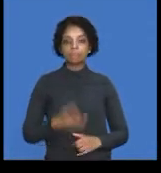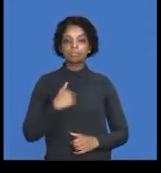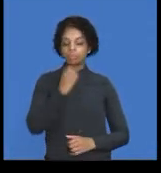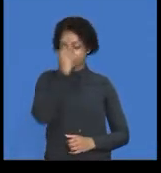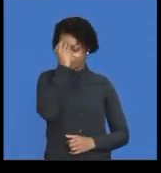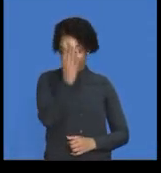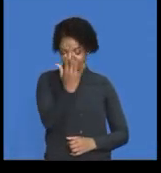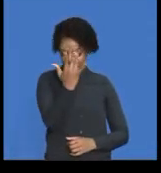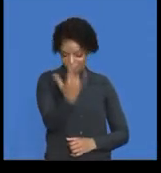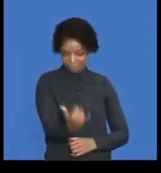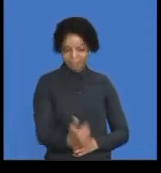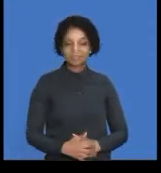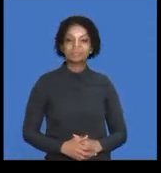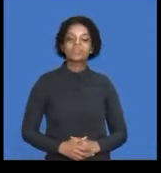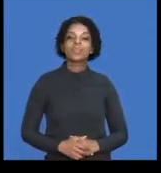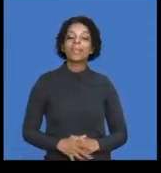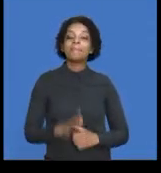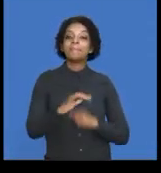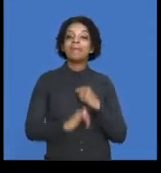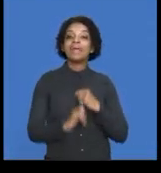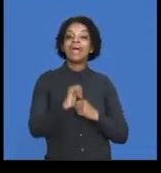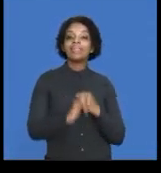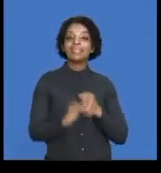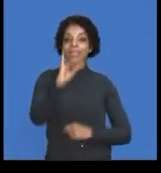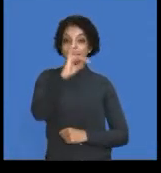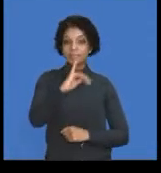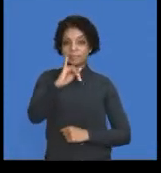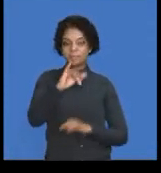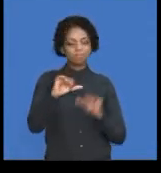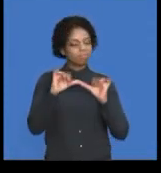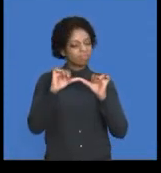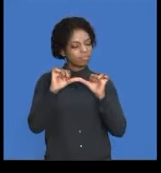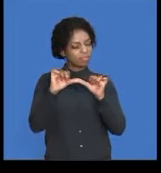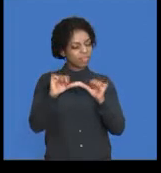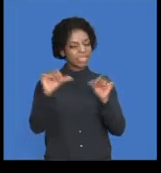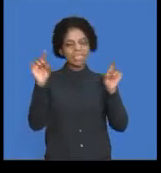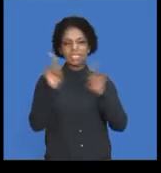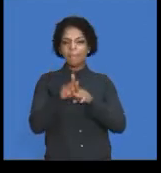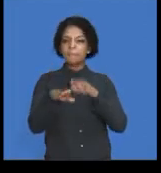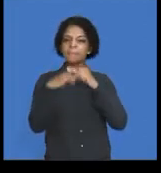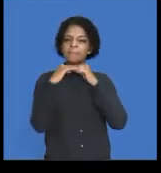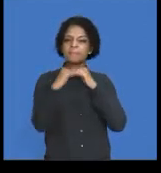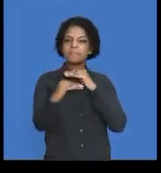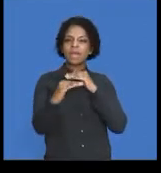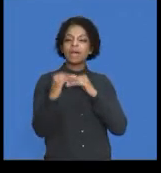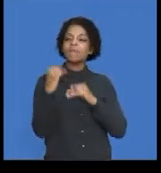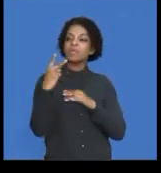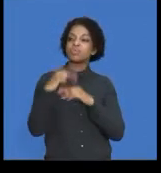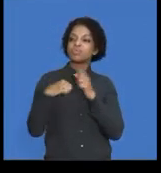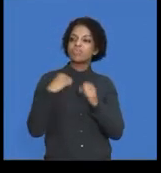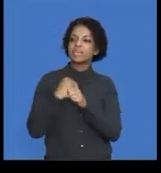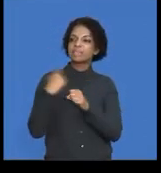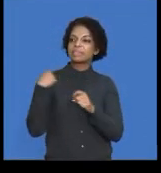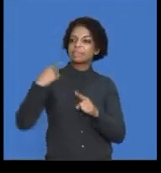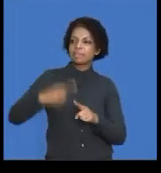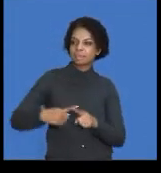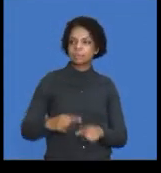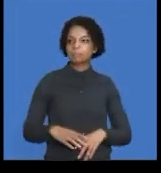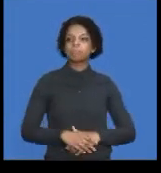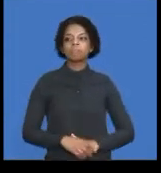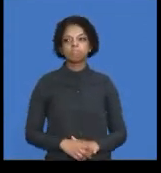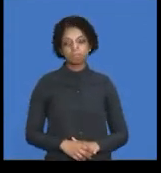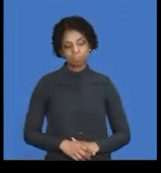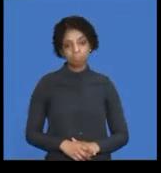you that your monthly insurance has remained constant for the last two years. Right? Insurance paid for the year